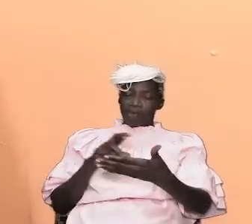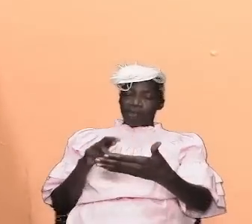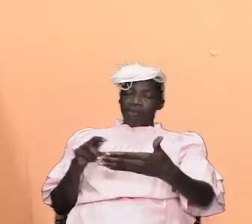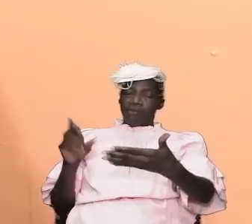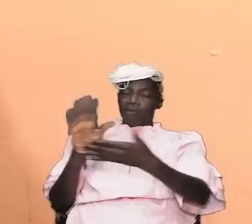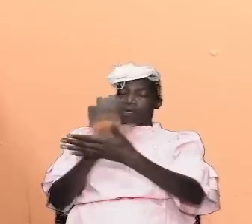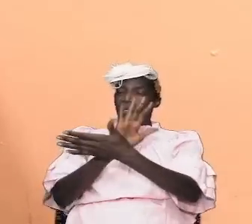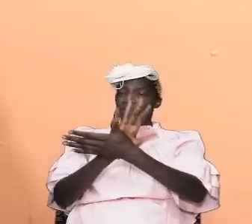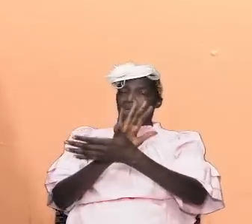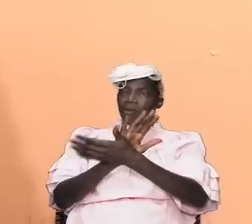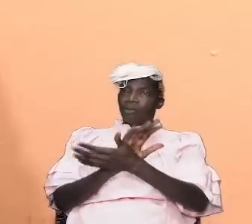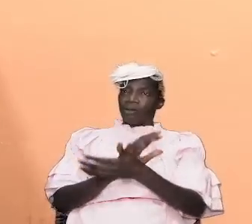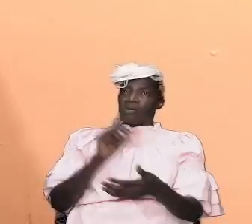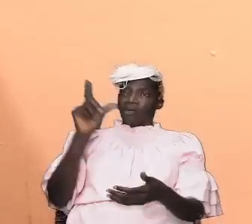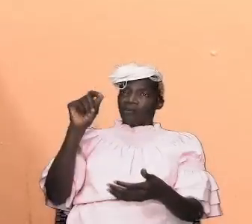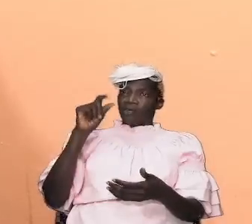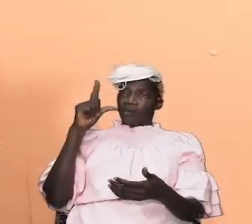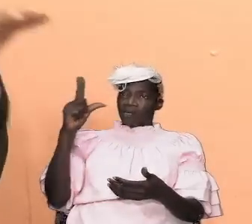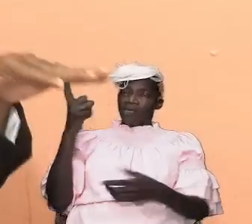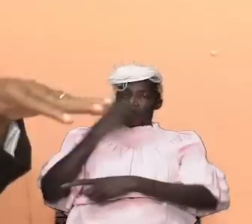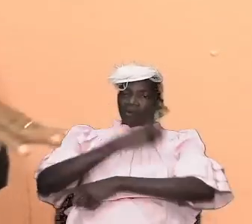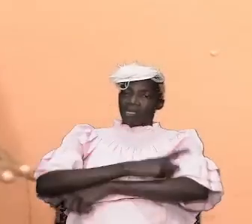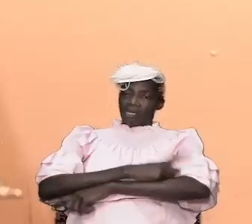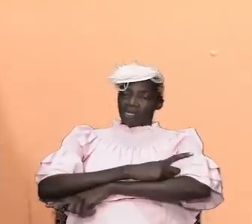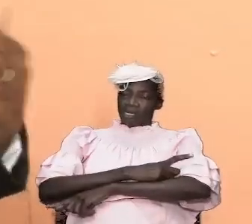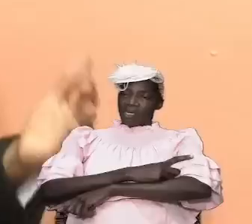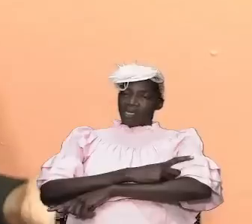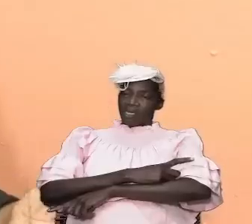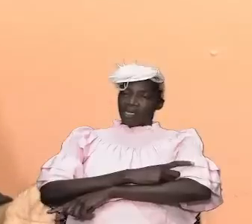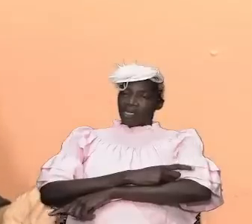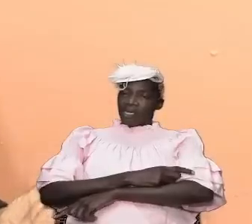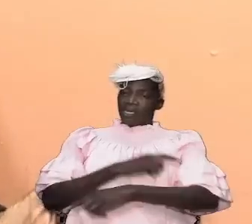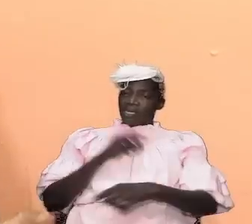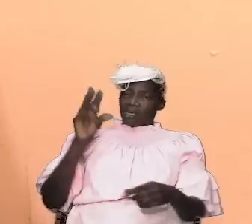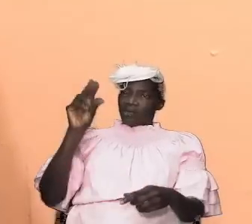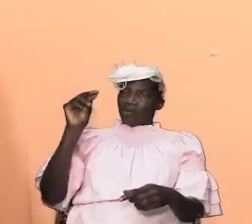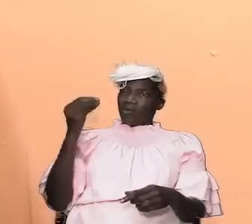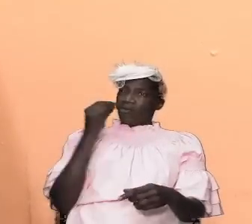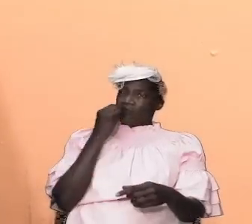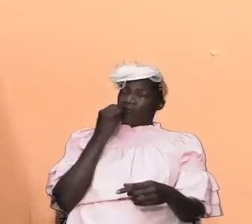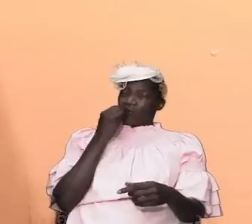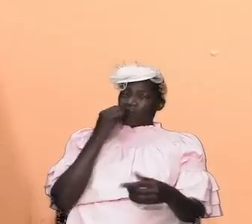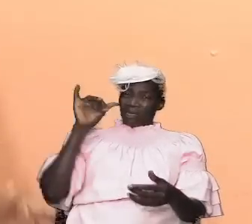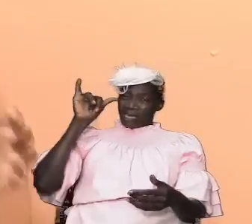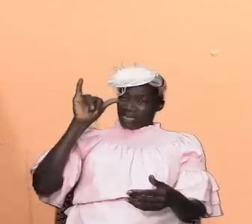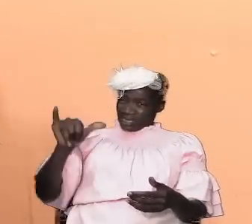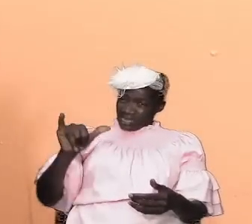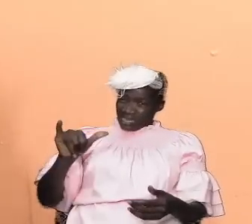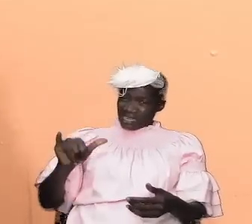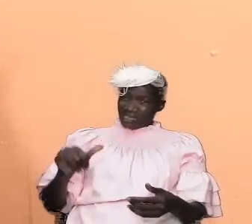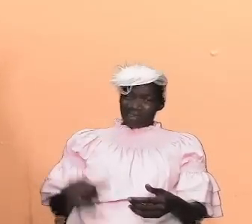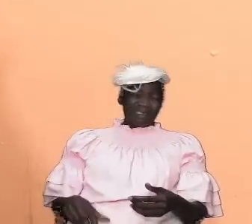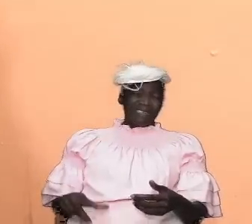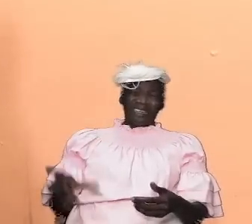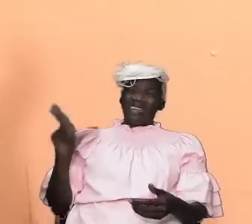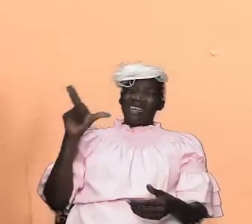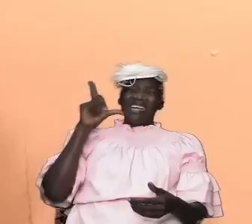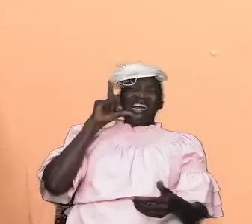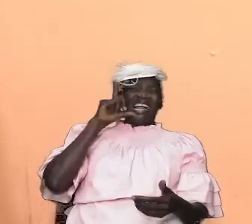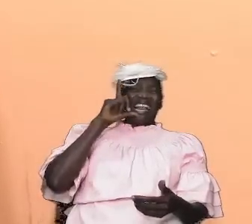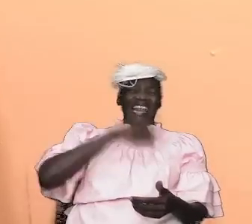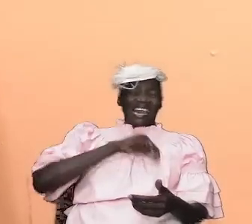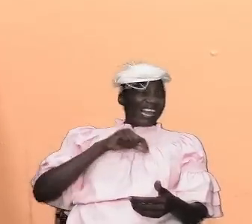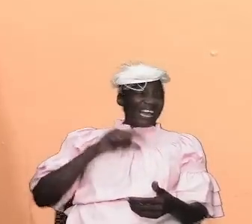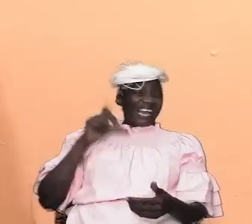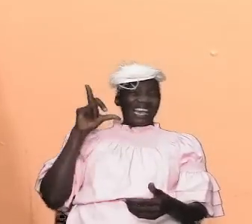days as it is effective to abstain from food for 21 days that's a lie that's people bringing